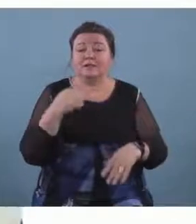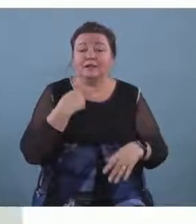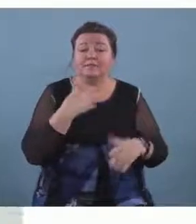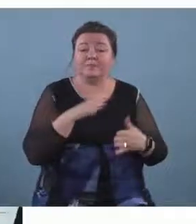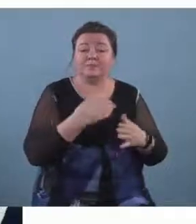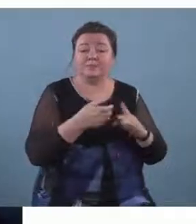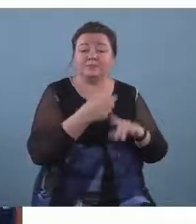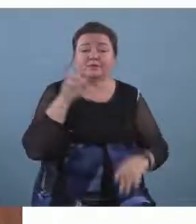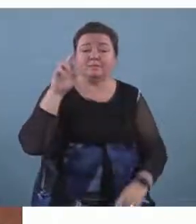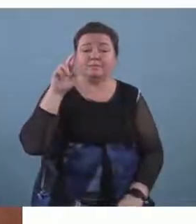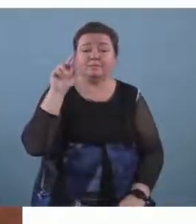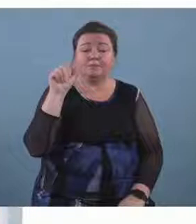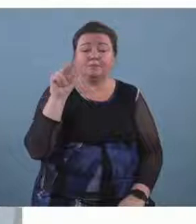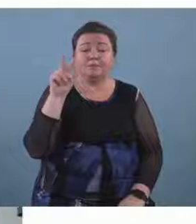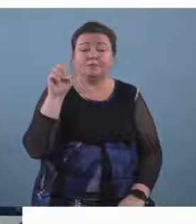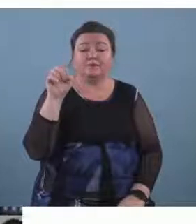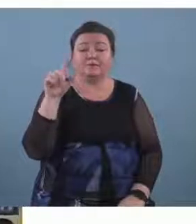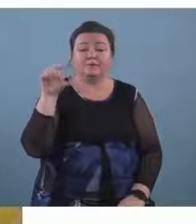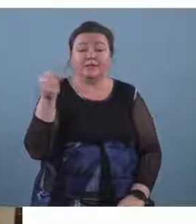so everybody's playing the rhythm